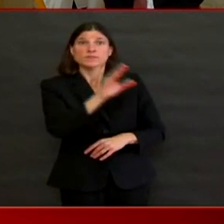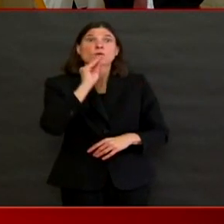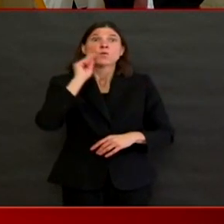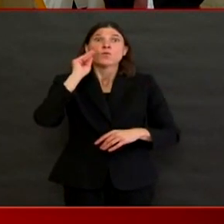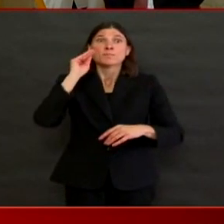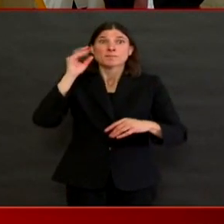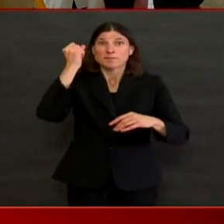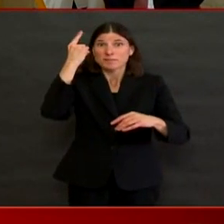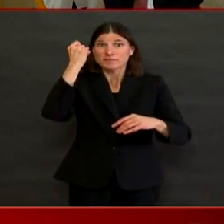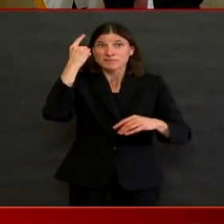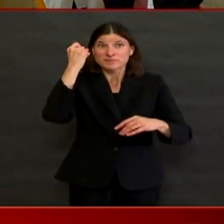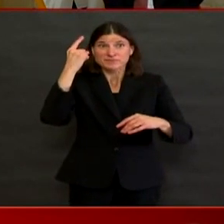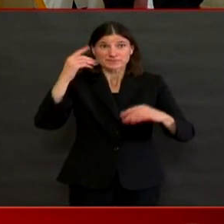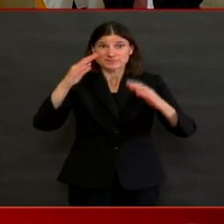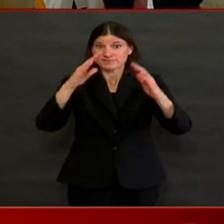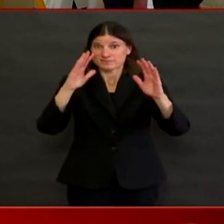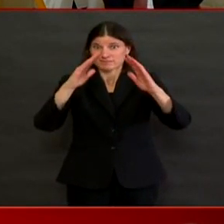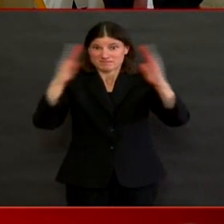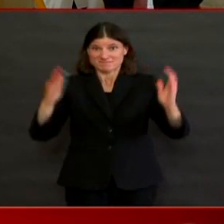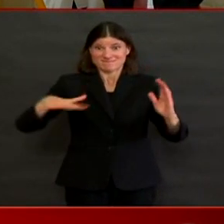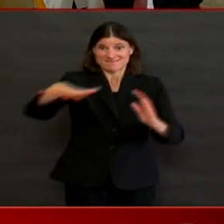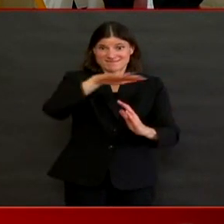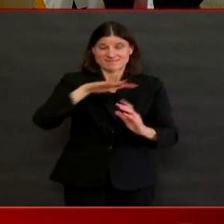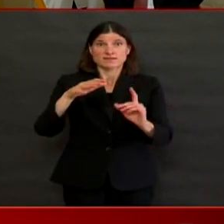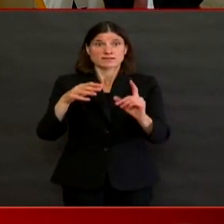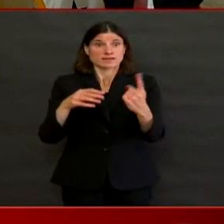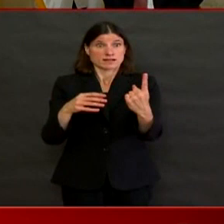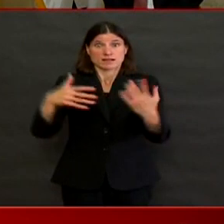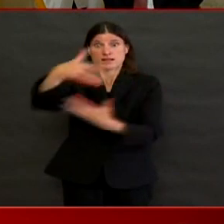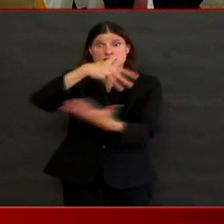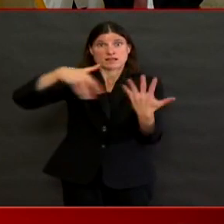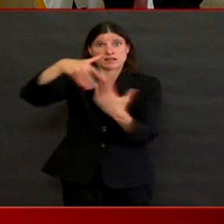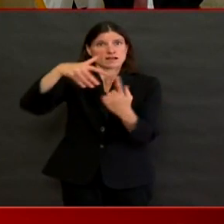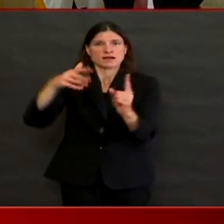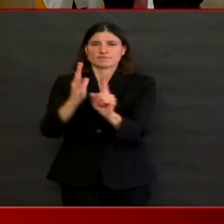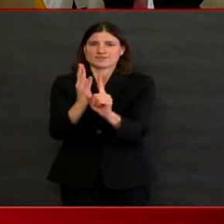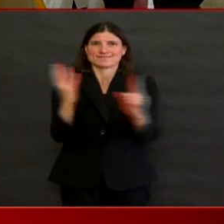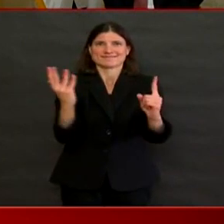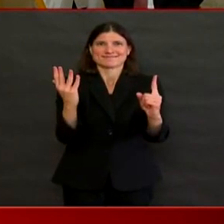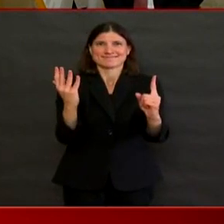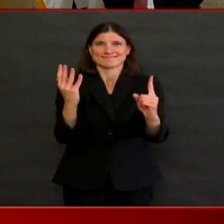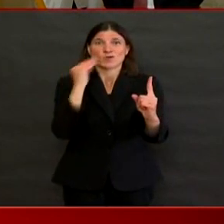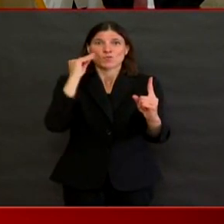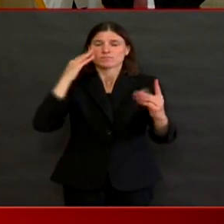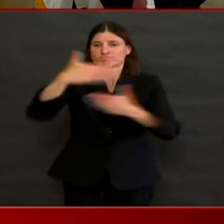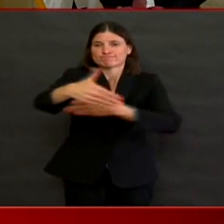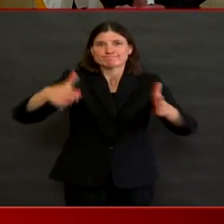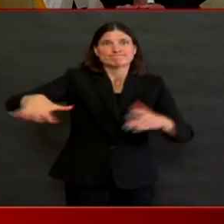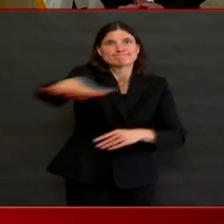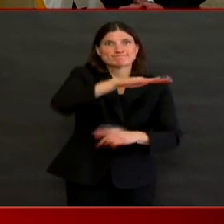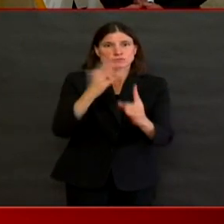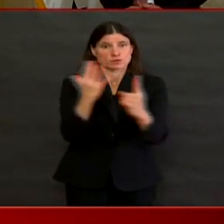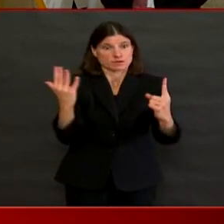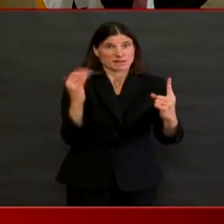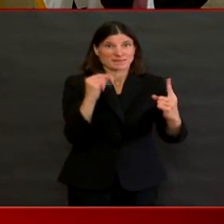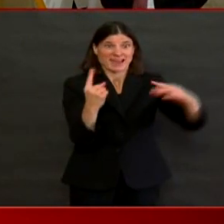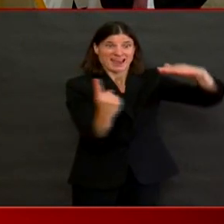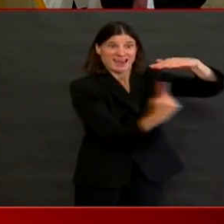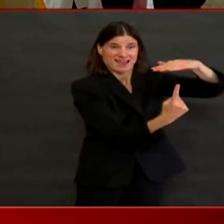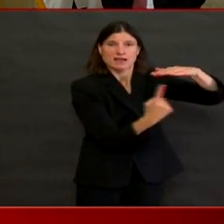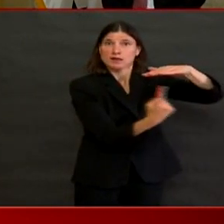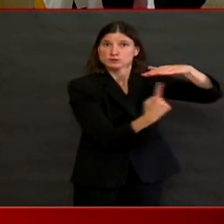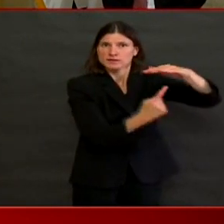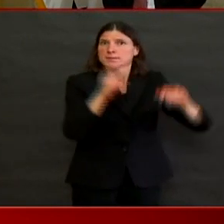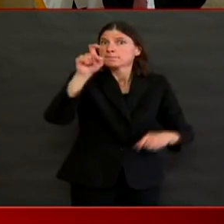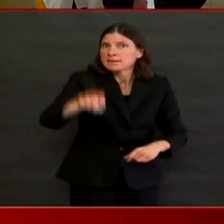seven days. On top of that, you need to be fever-free for 72 hours,